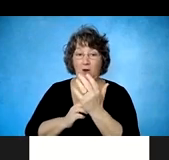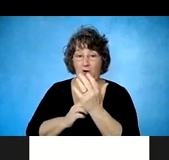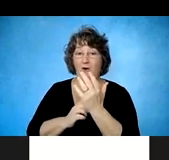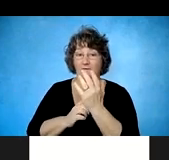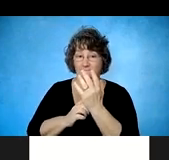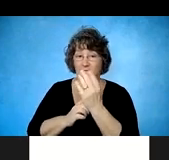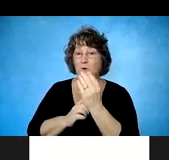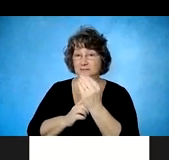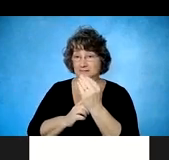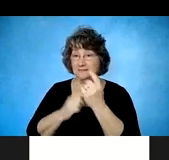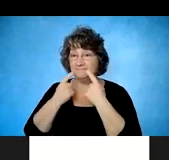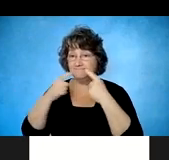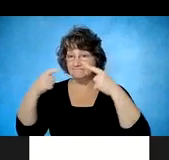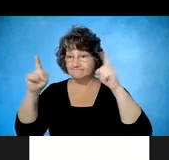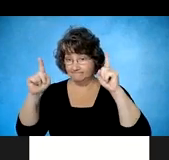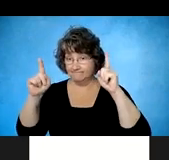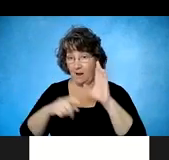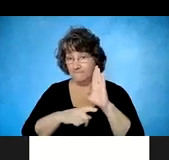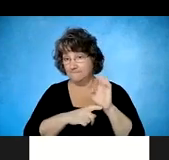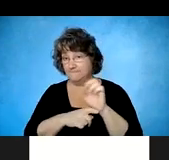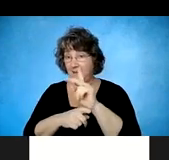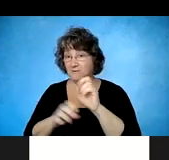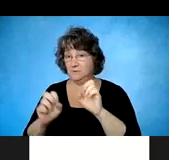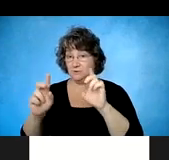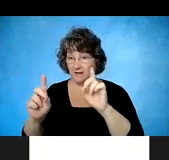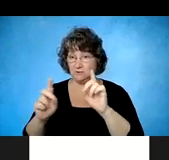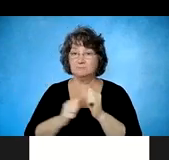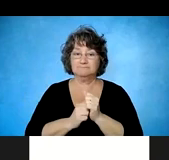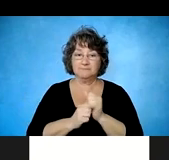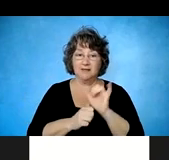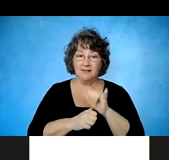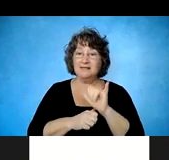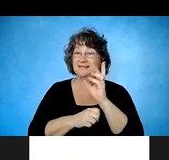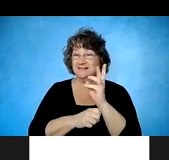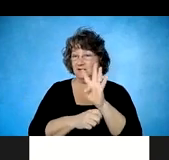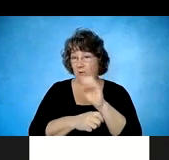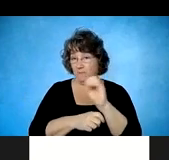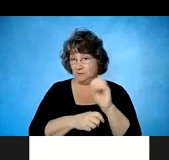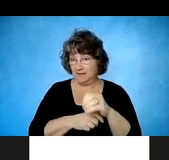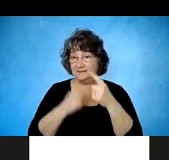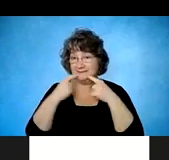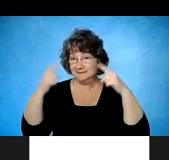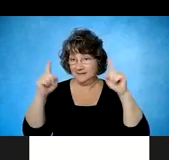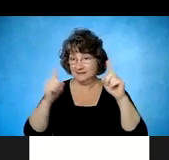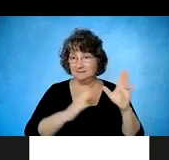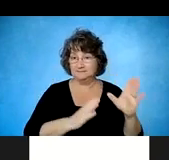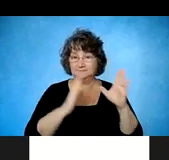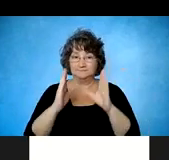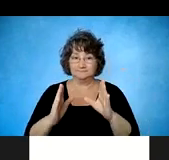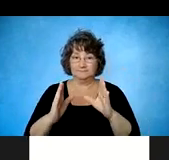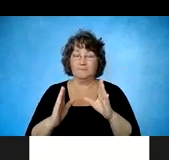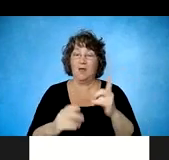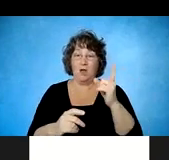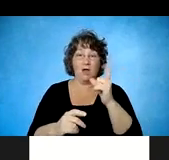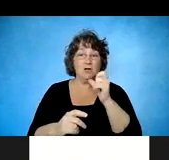Um, when we break this down into traumatic and non-traumatic, it's 33% return to education, excuse me. And